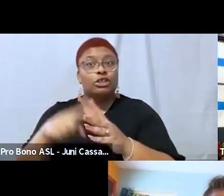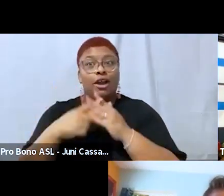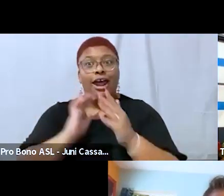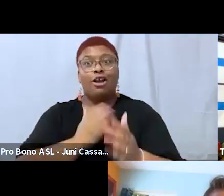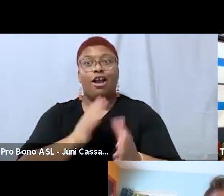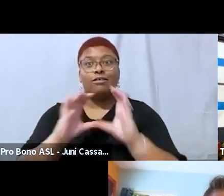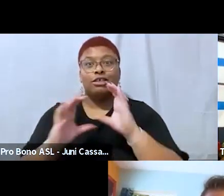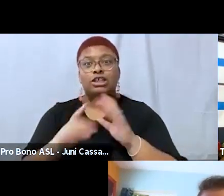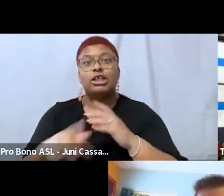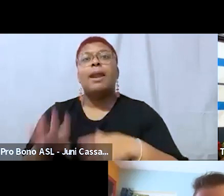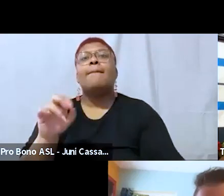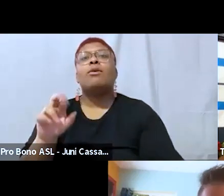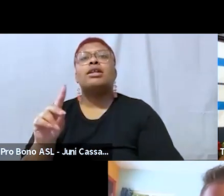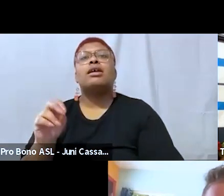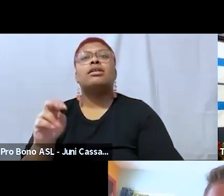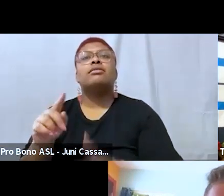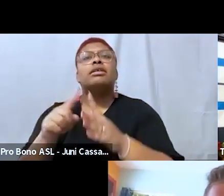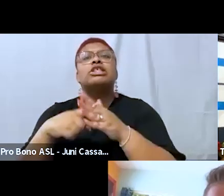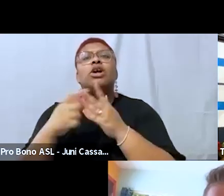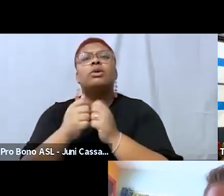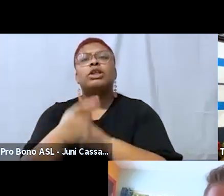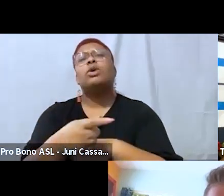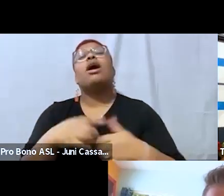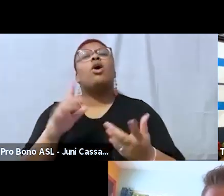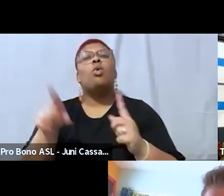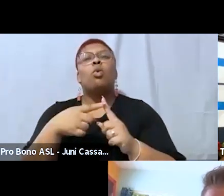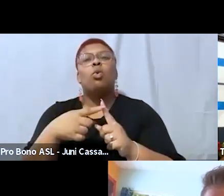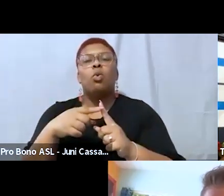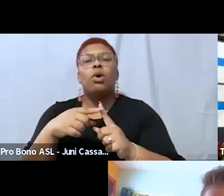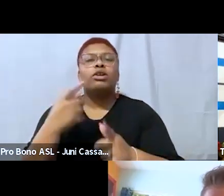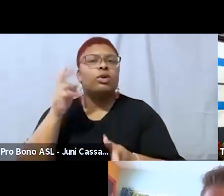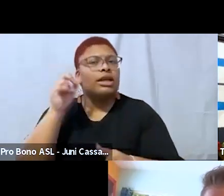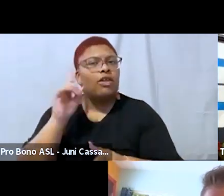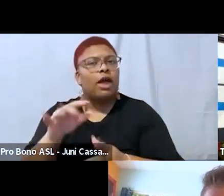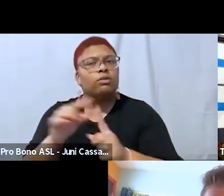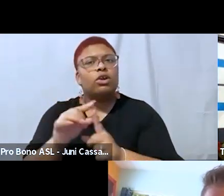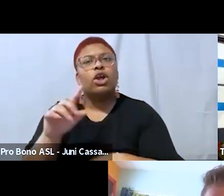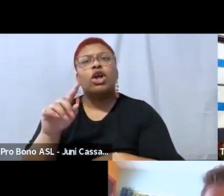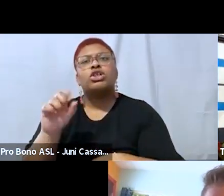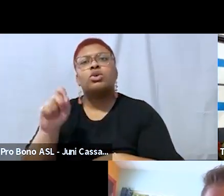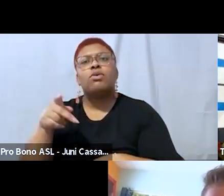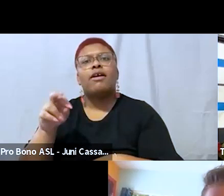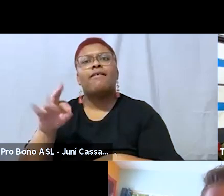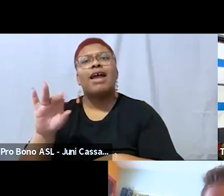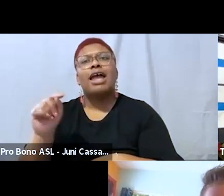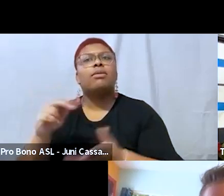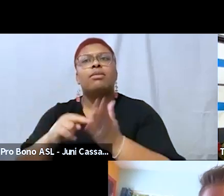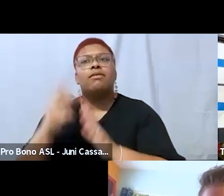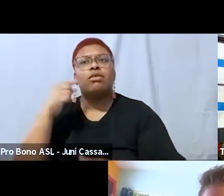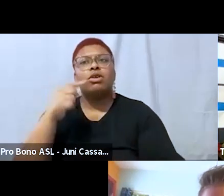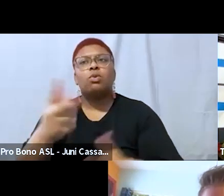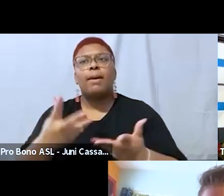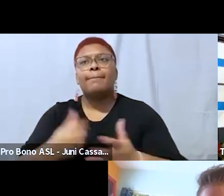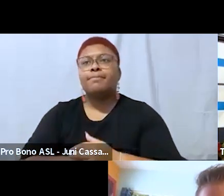the first time you heard the term super fat and what does it mean to you the first time i heard super fat um